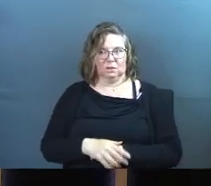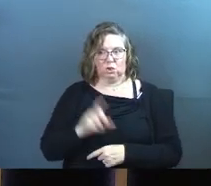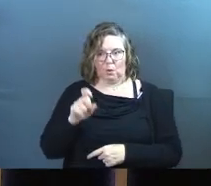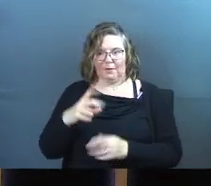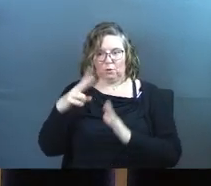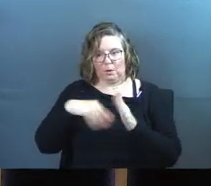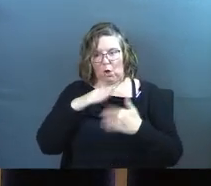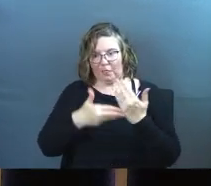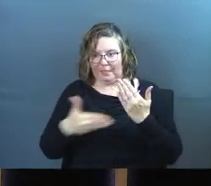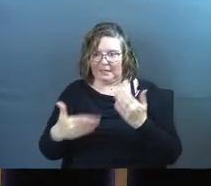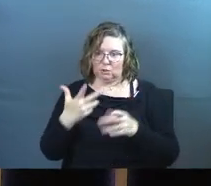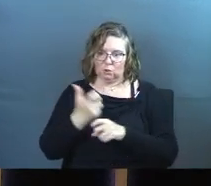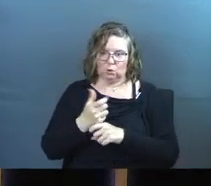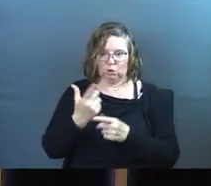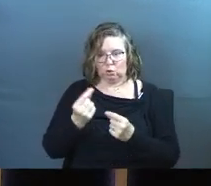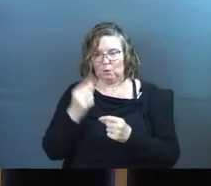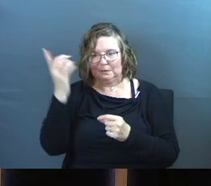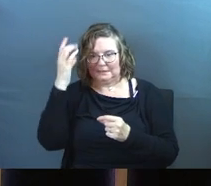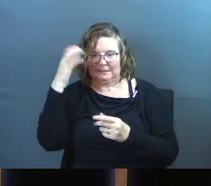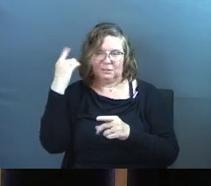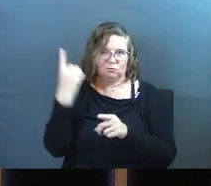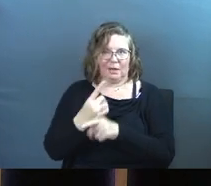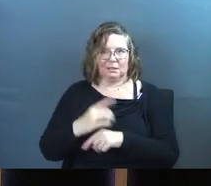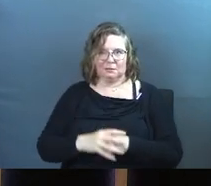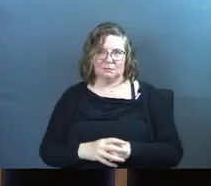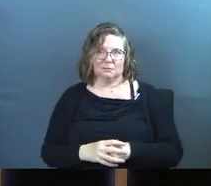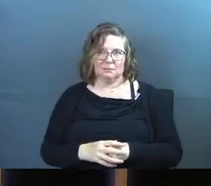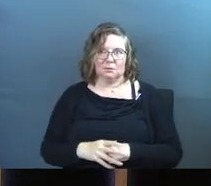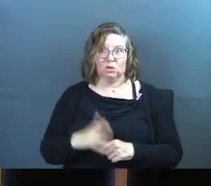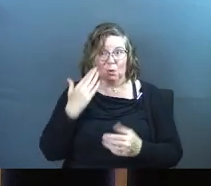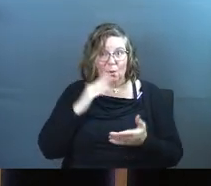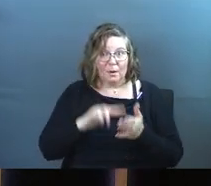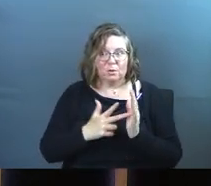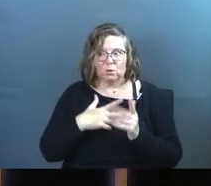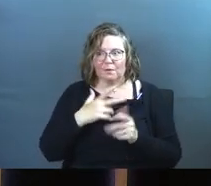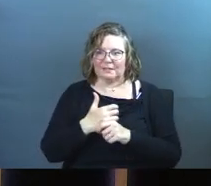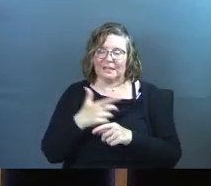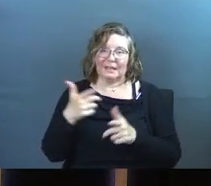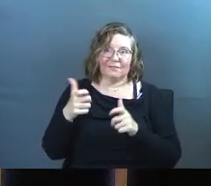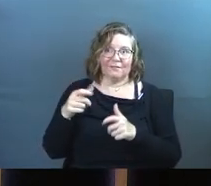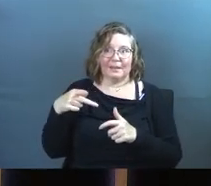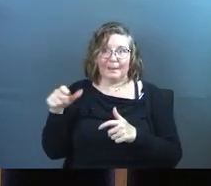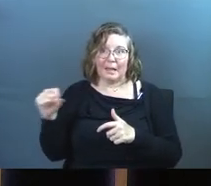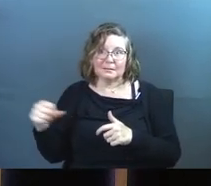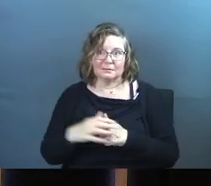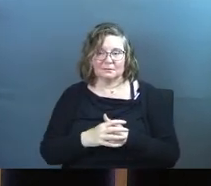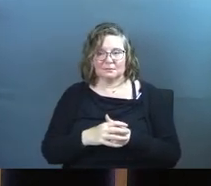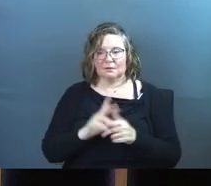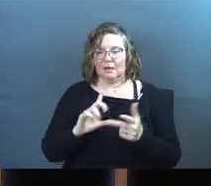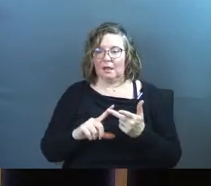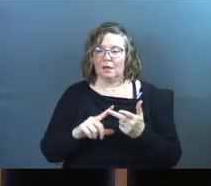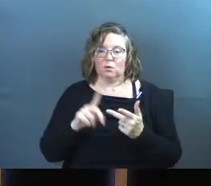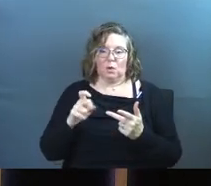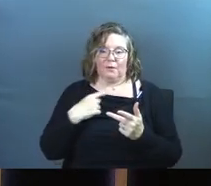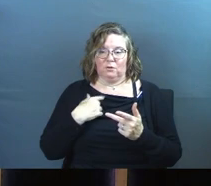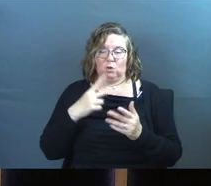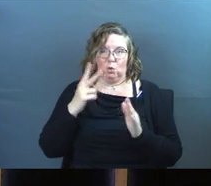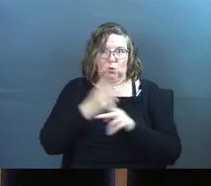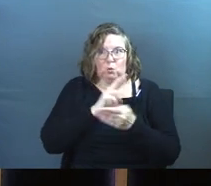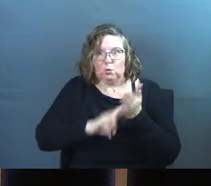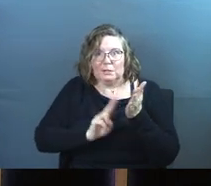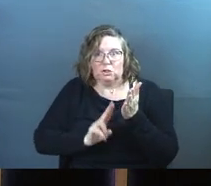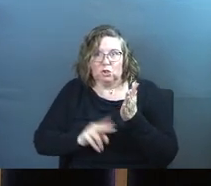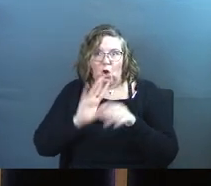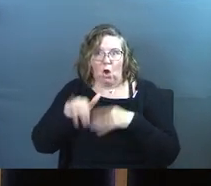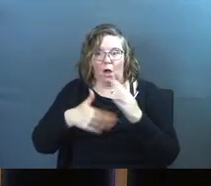You have to read all the things in order to do Disney right. You know what mean? And you got to get the Fast Pass. And you got to research